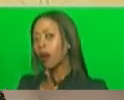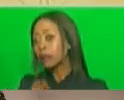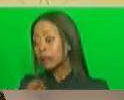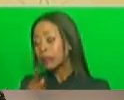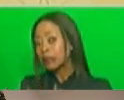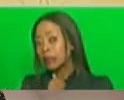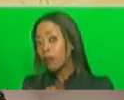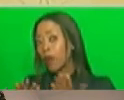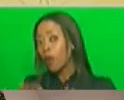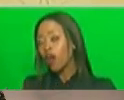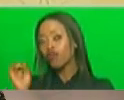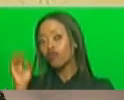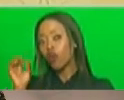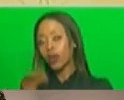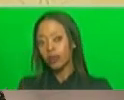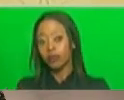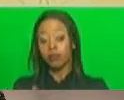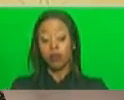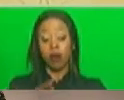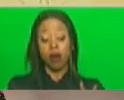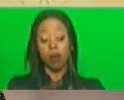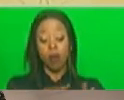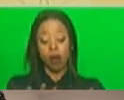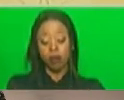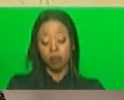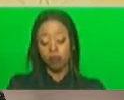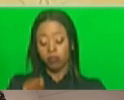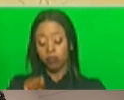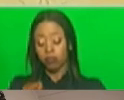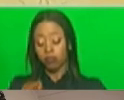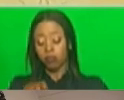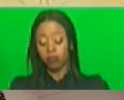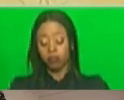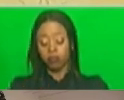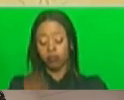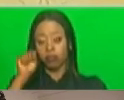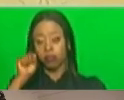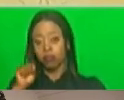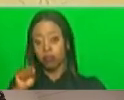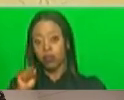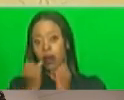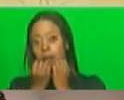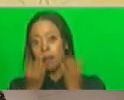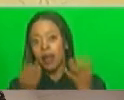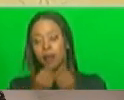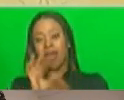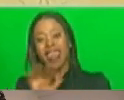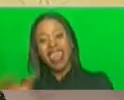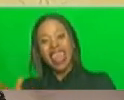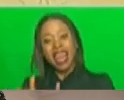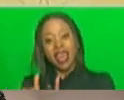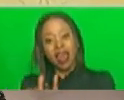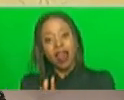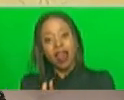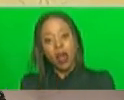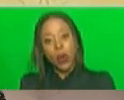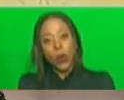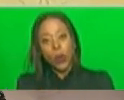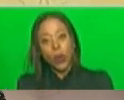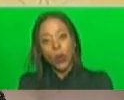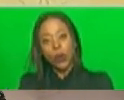inspectors confiscated a number of illegal pesticides from spaza shops